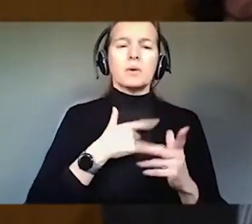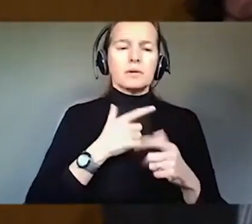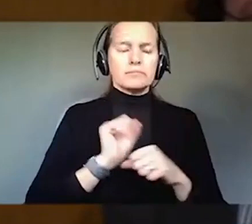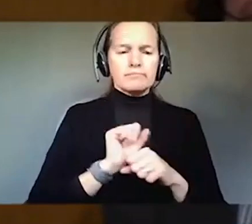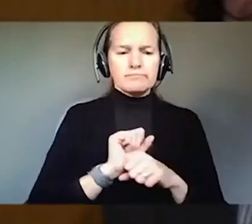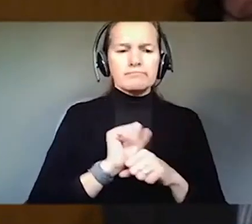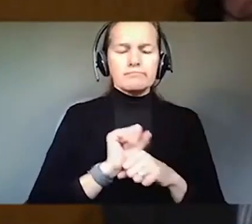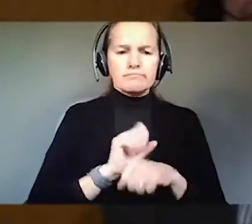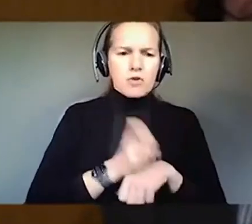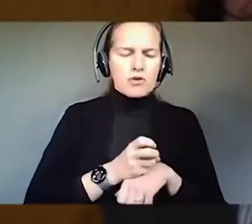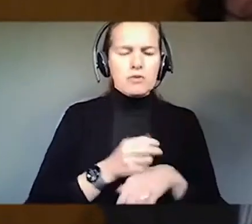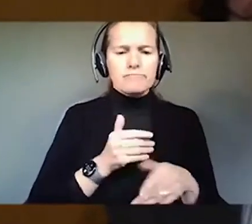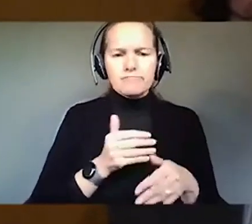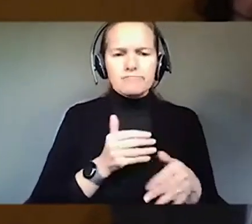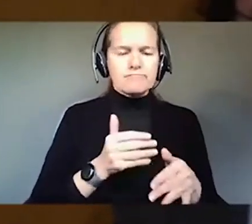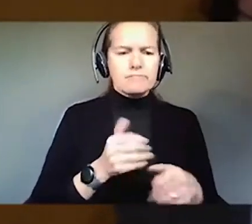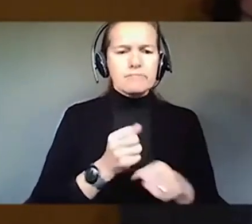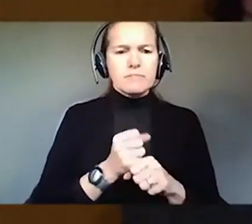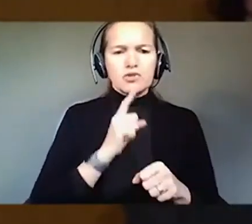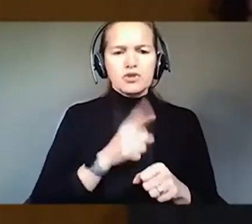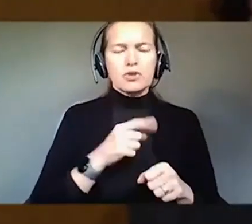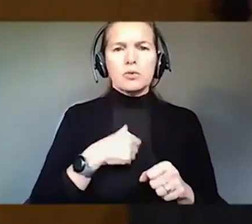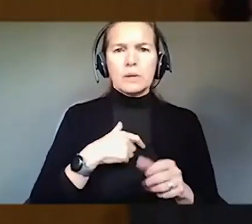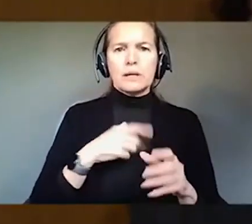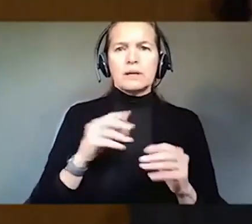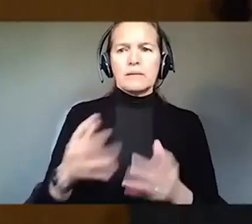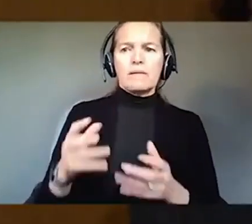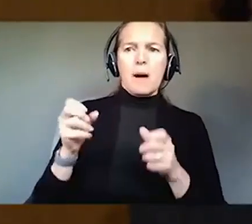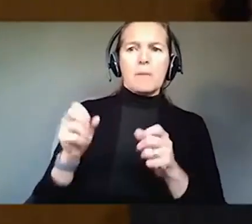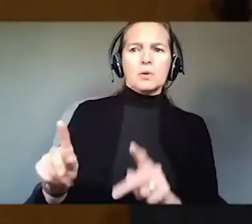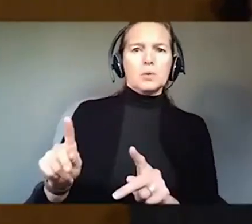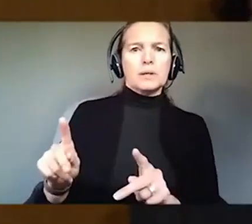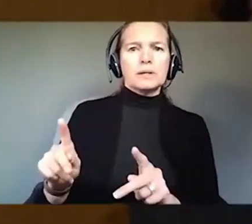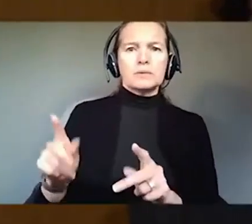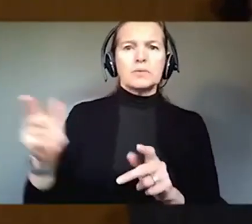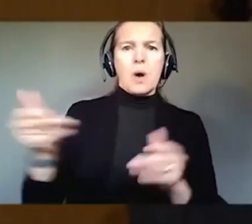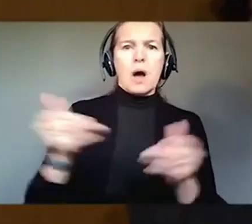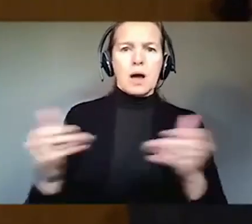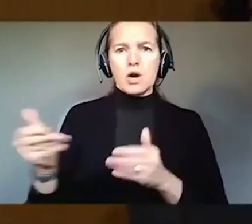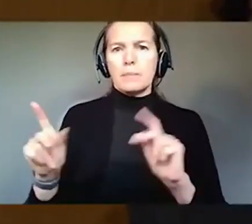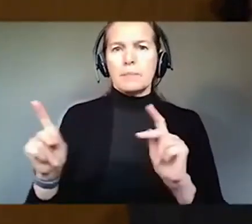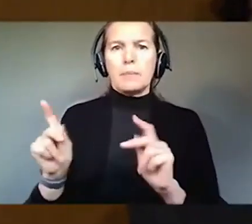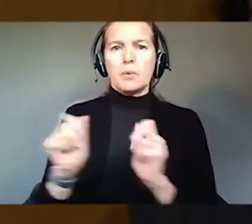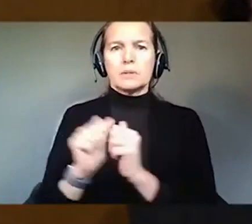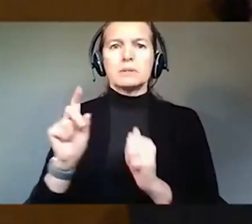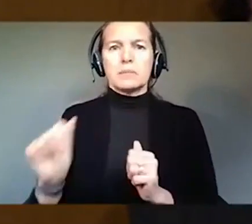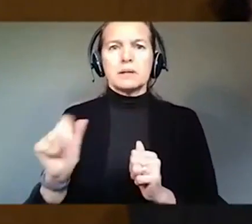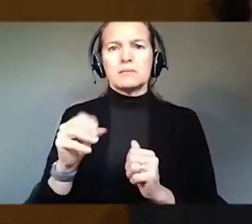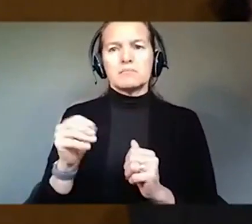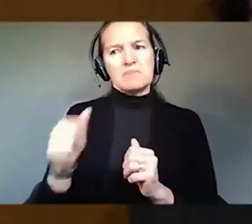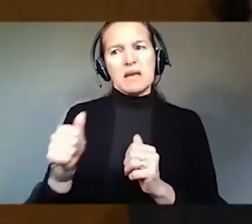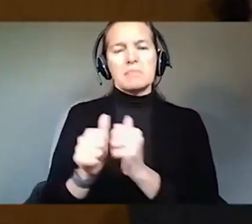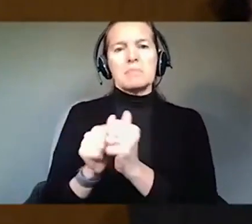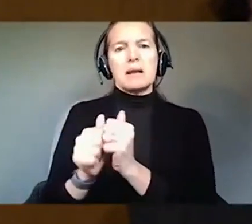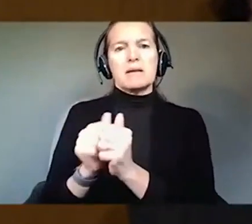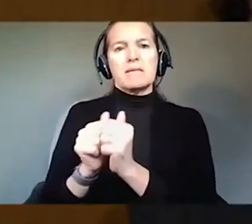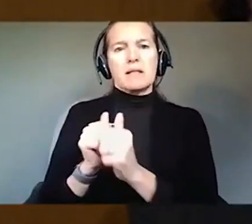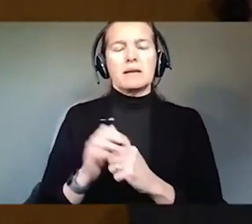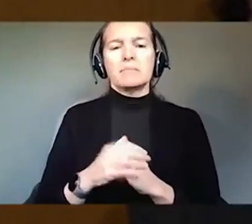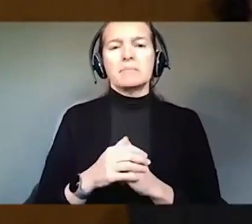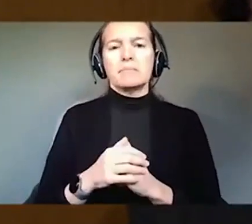sure that we are affording opportunities to be able to hire people with disabilities and pay competitively for those talents.